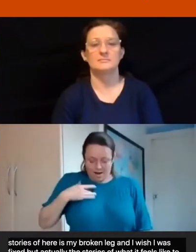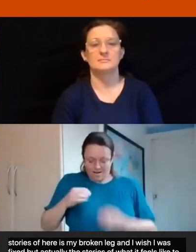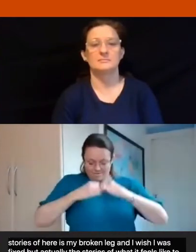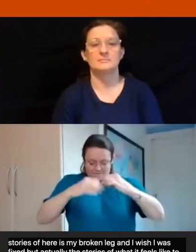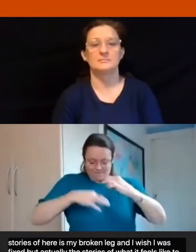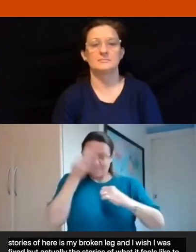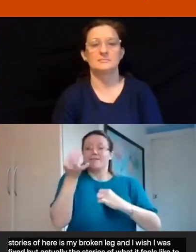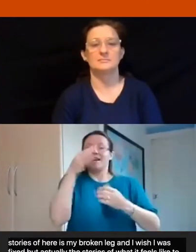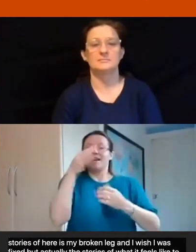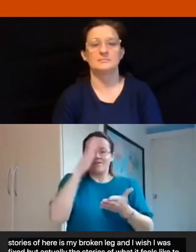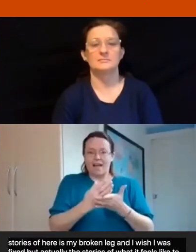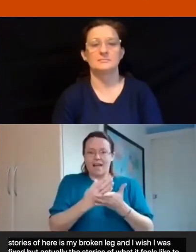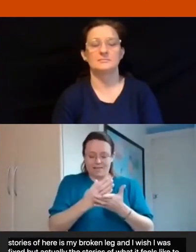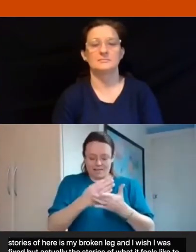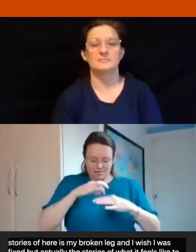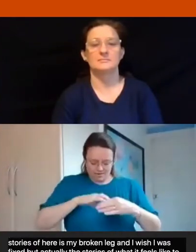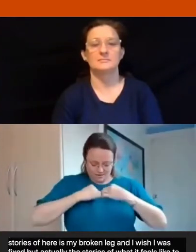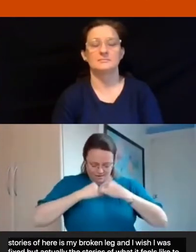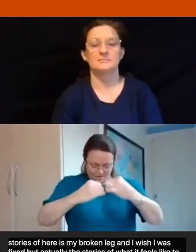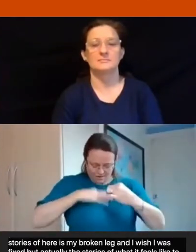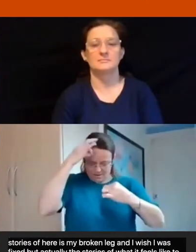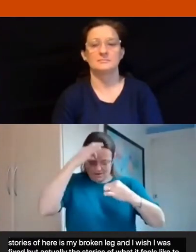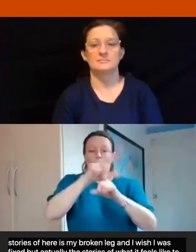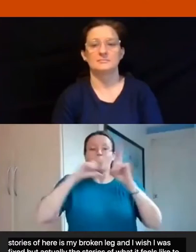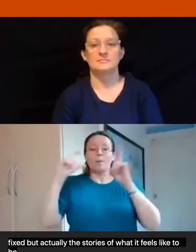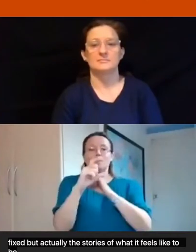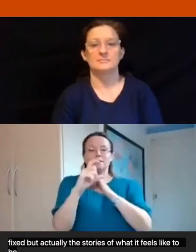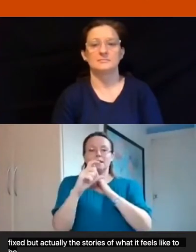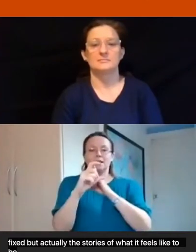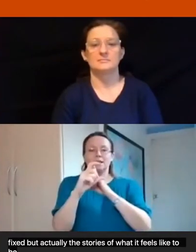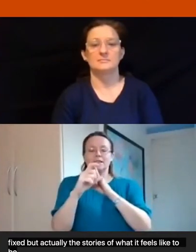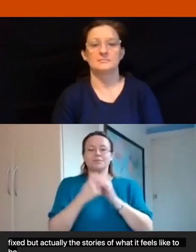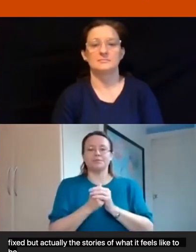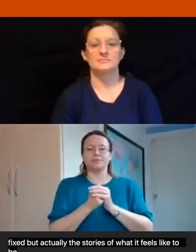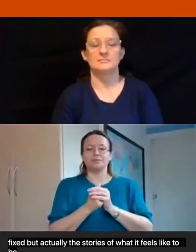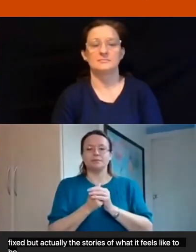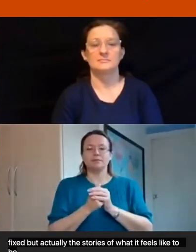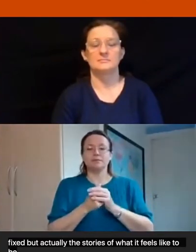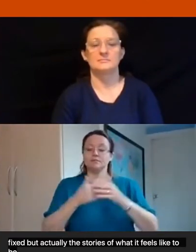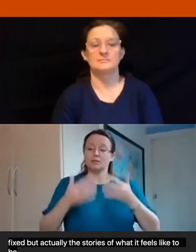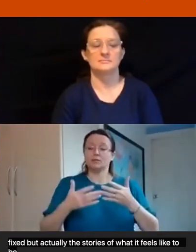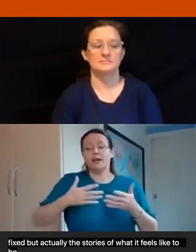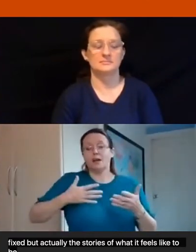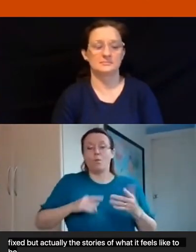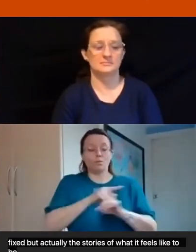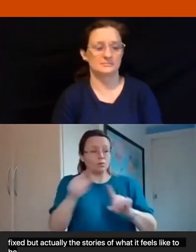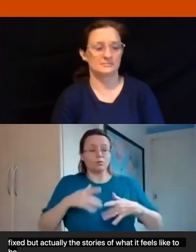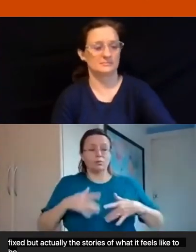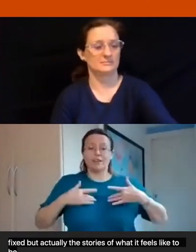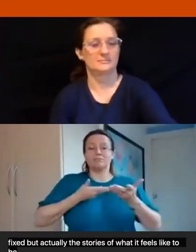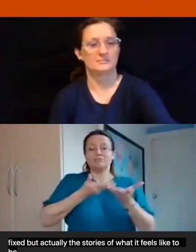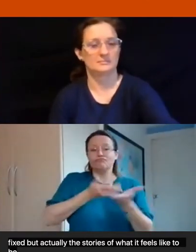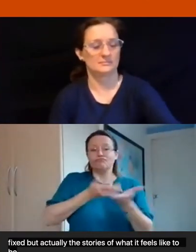faith in my community so today we will share some of our encounters um the encounters